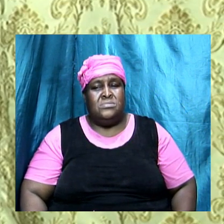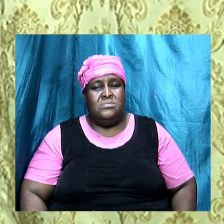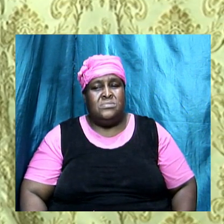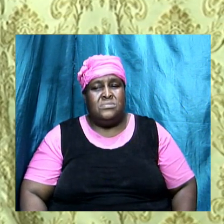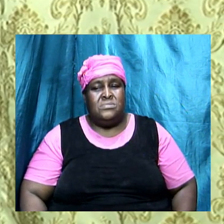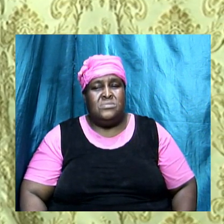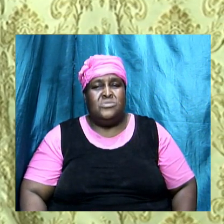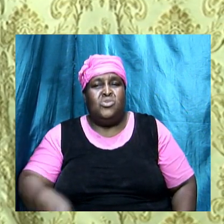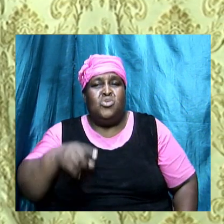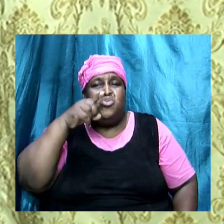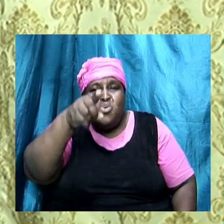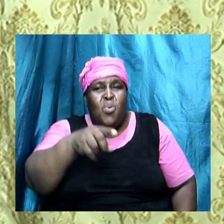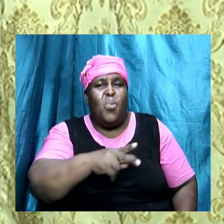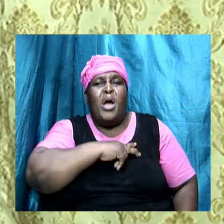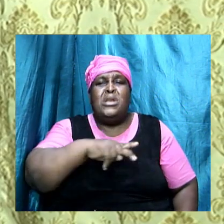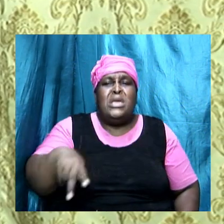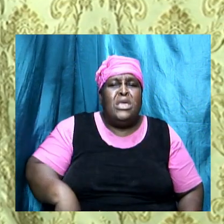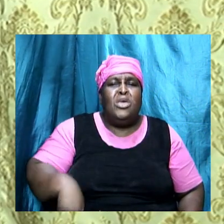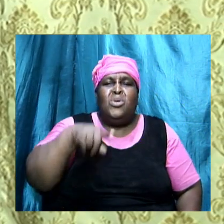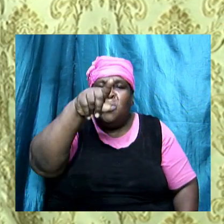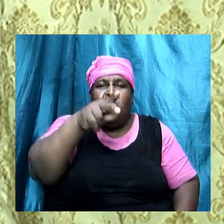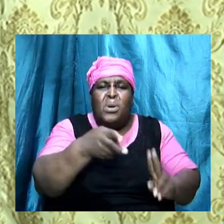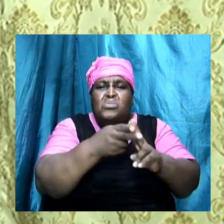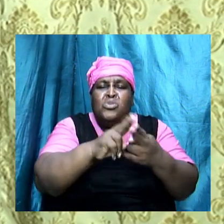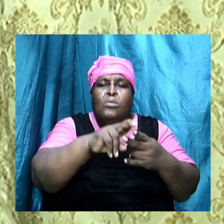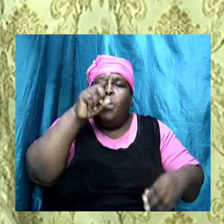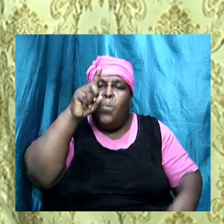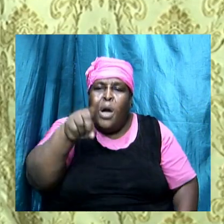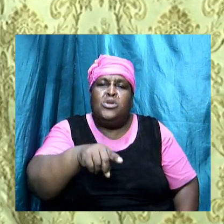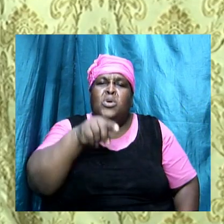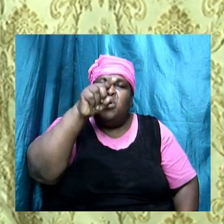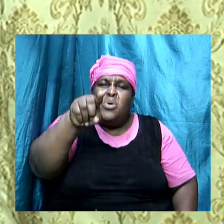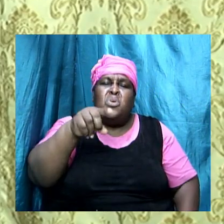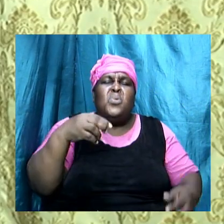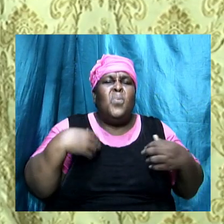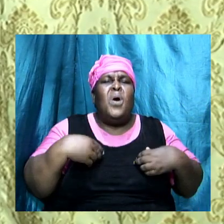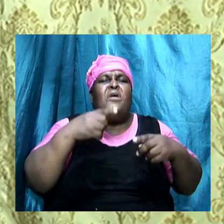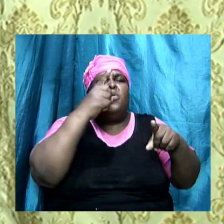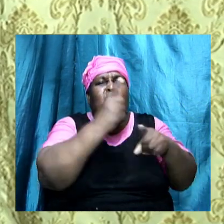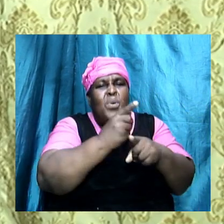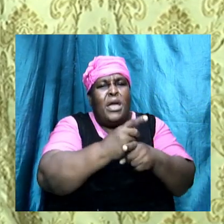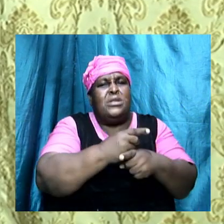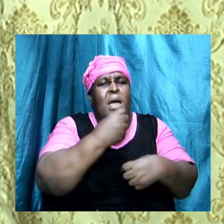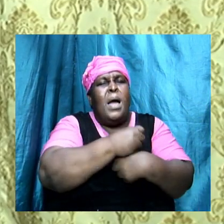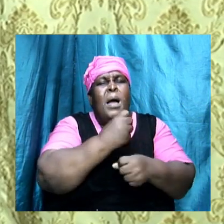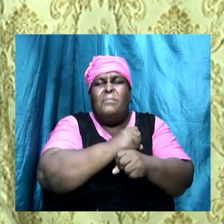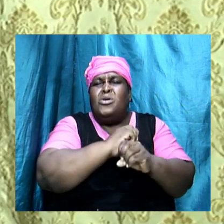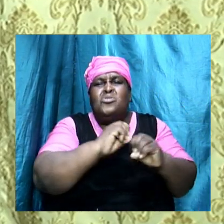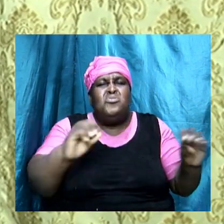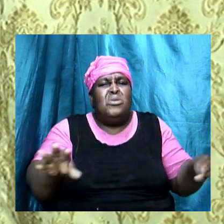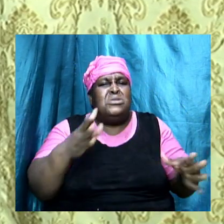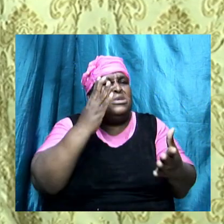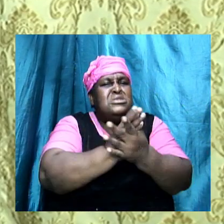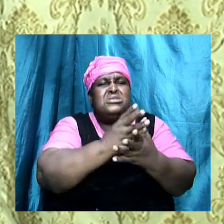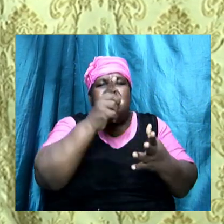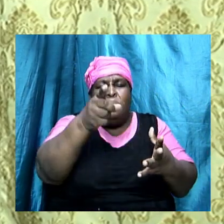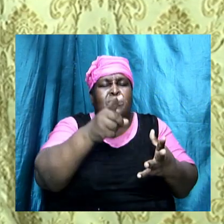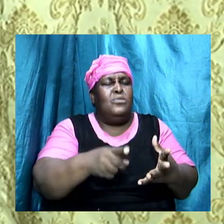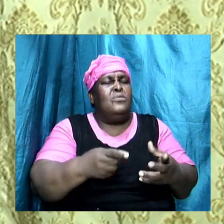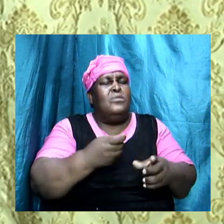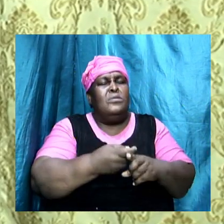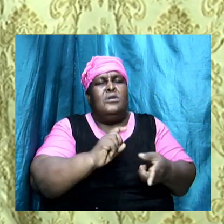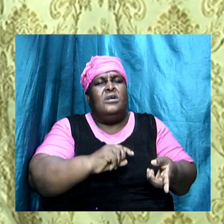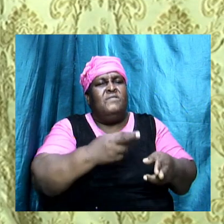you are the king you are number one you have the right let nothing stop you from getting what you want